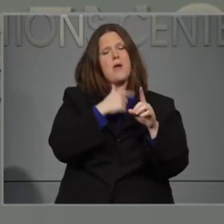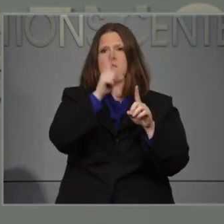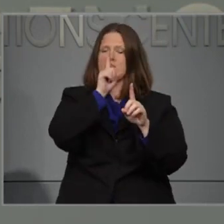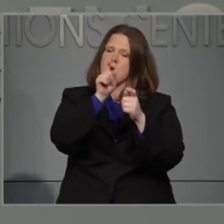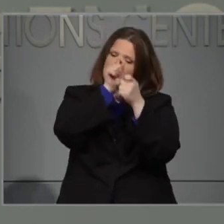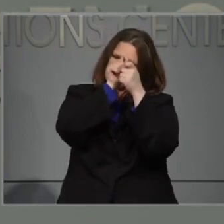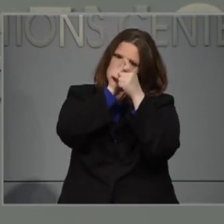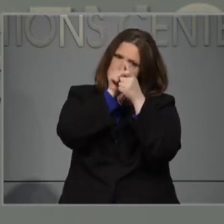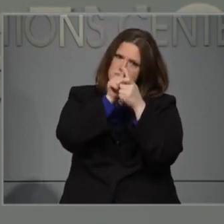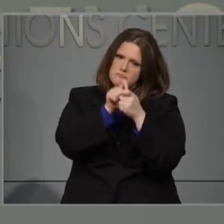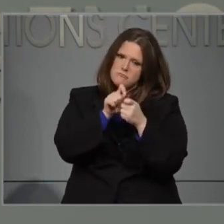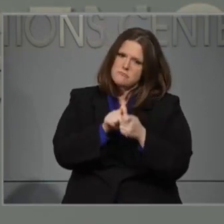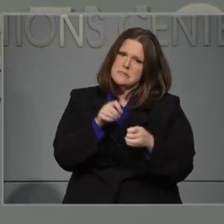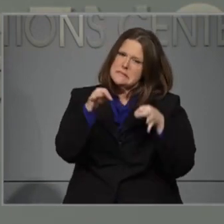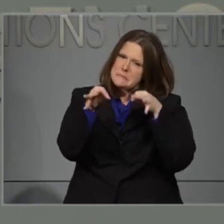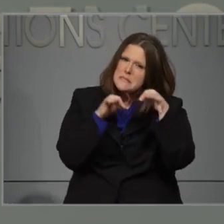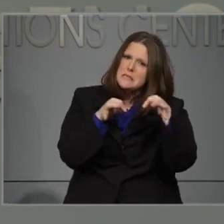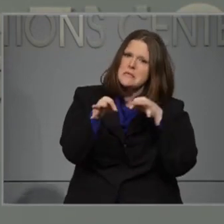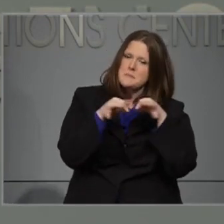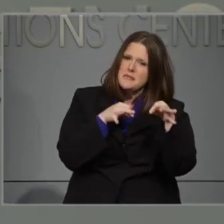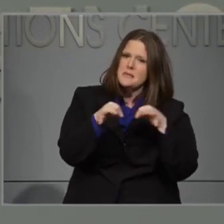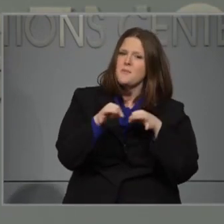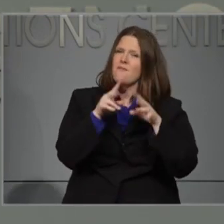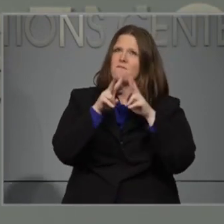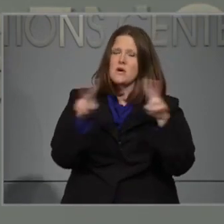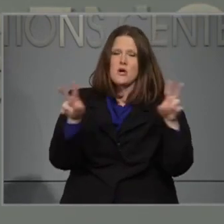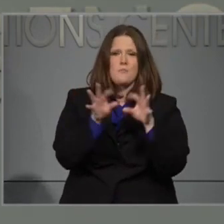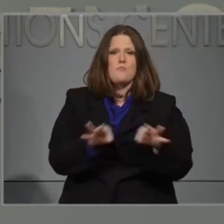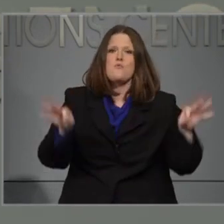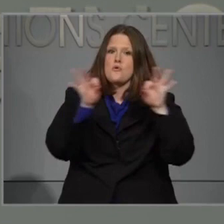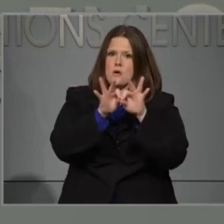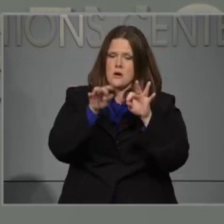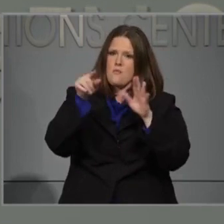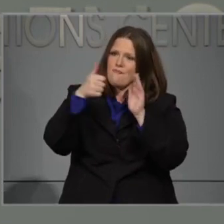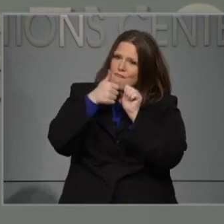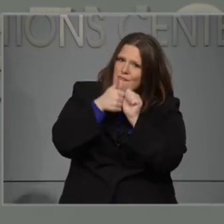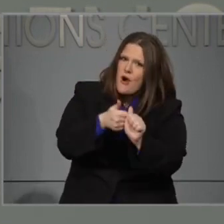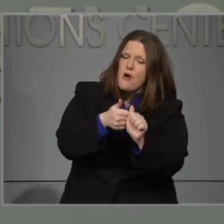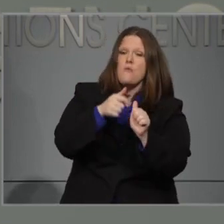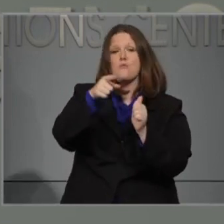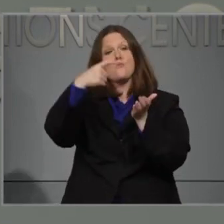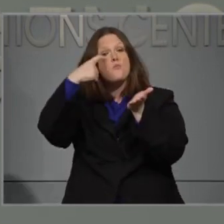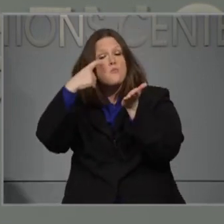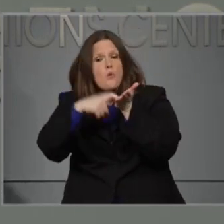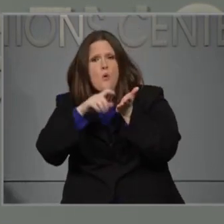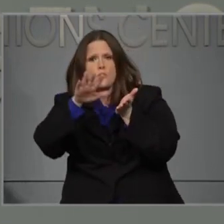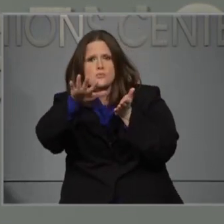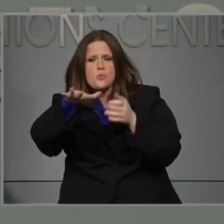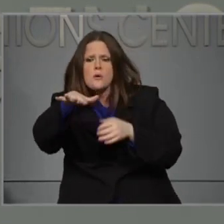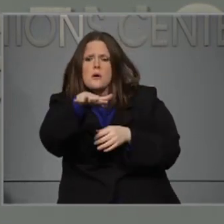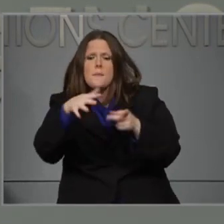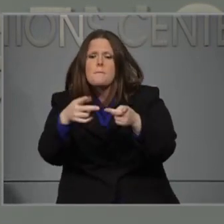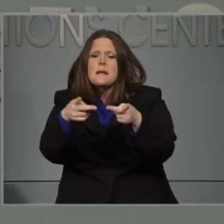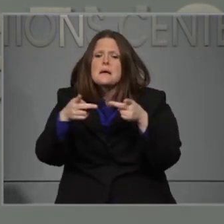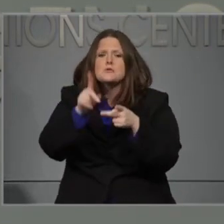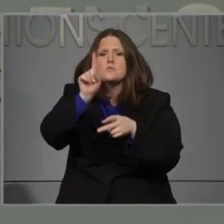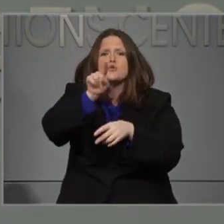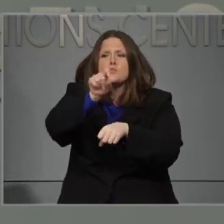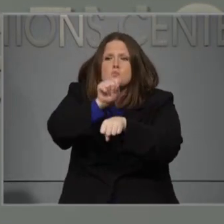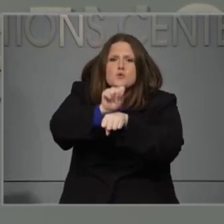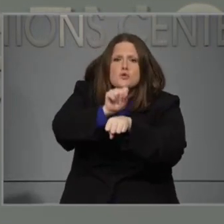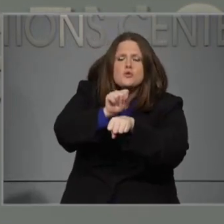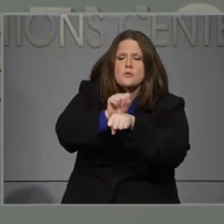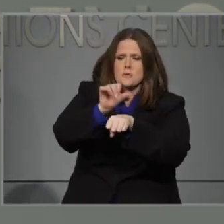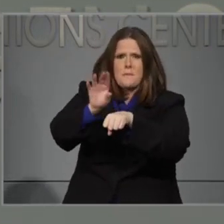guidance that is out there. Those are incredibly important. And if you do see the virus spreading in your place of business, please do